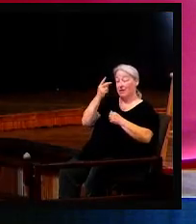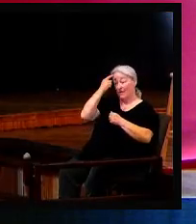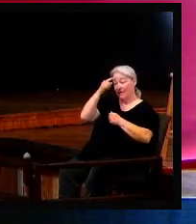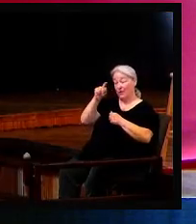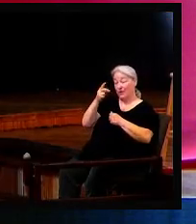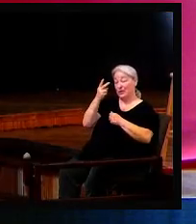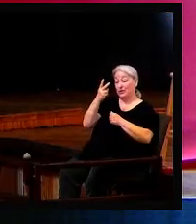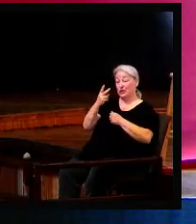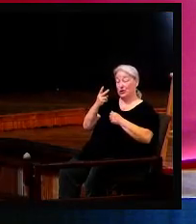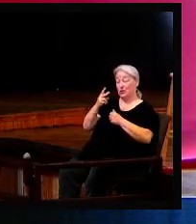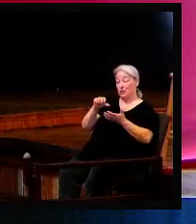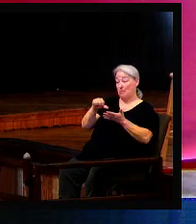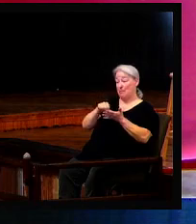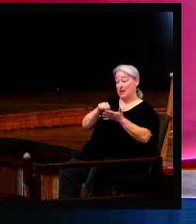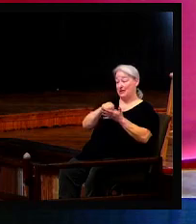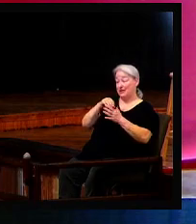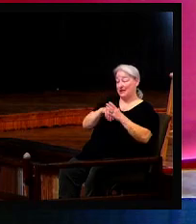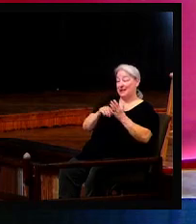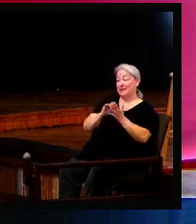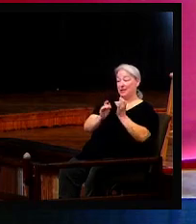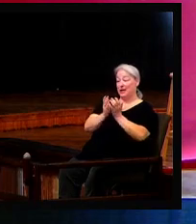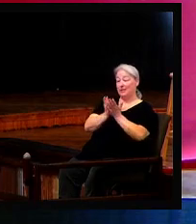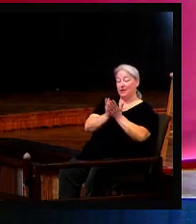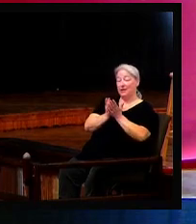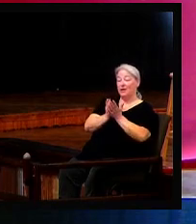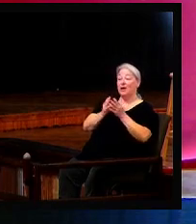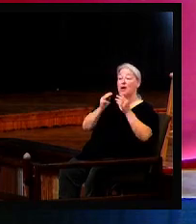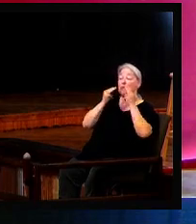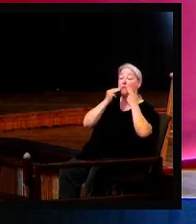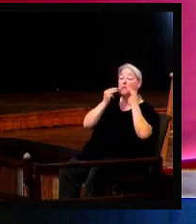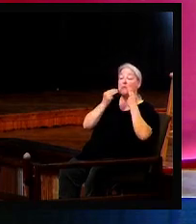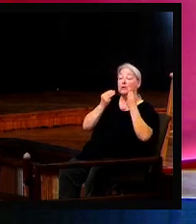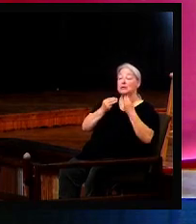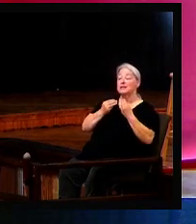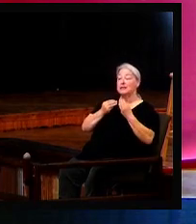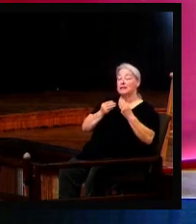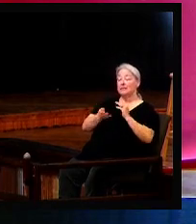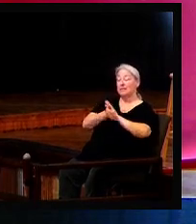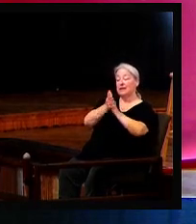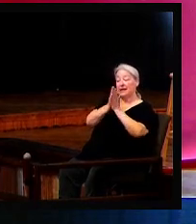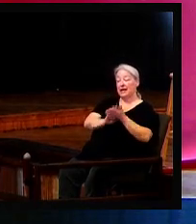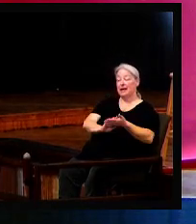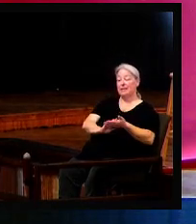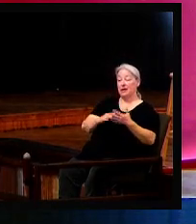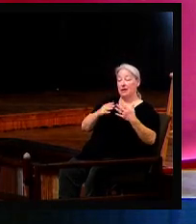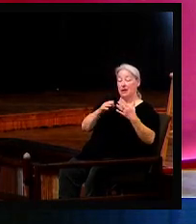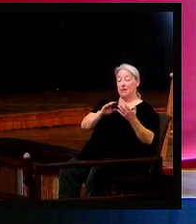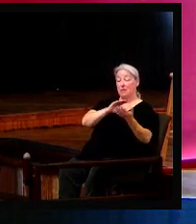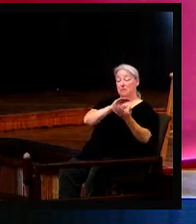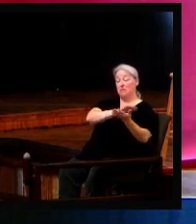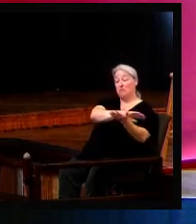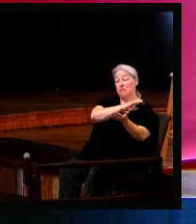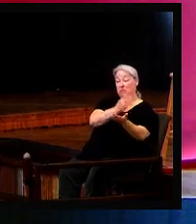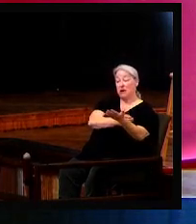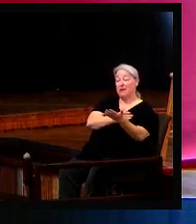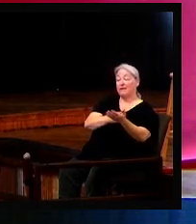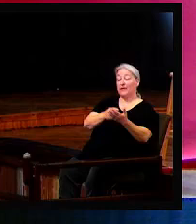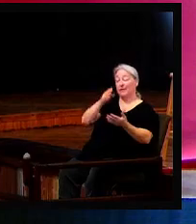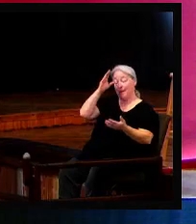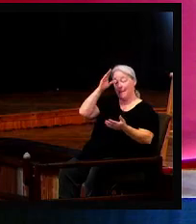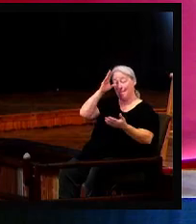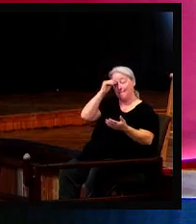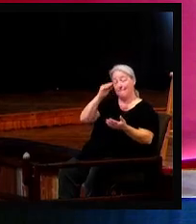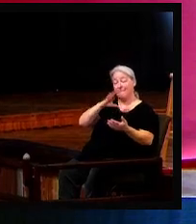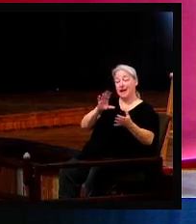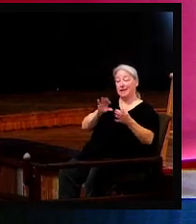And Moses became a very powerful man of God for the Israelites in the kingdom of heaven. As a of fact, Moses said, God will